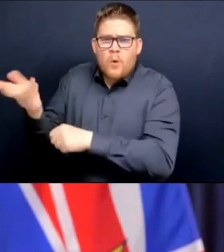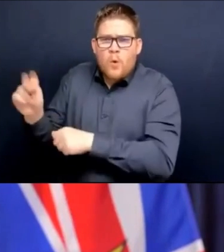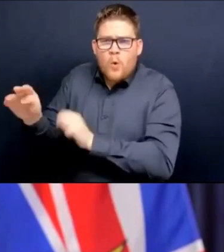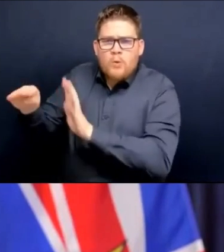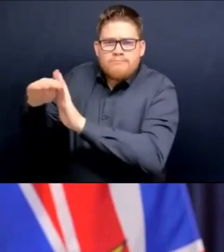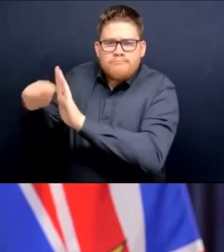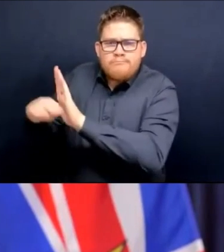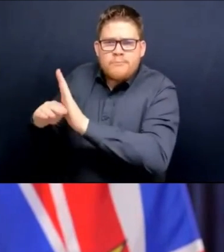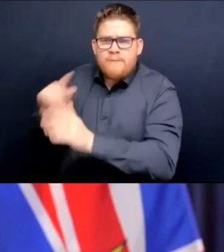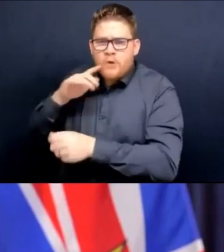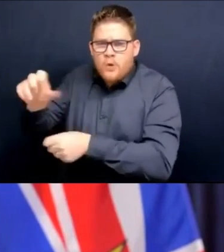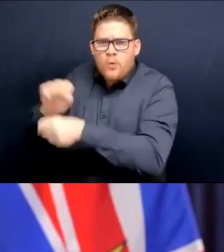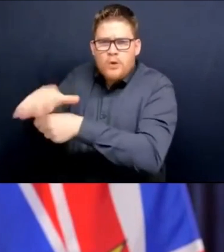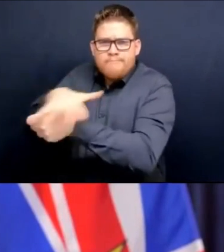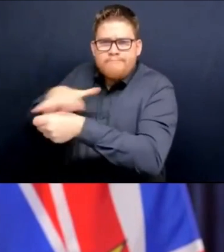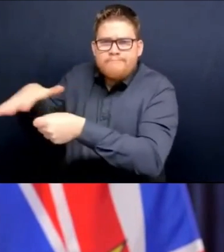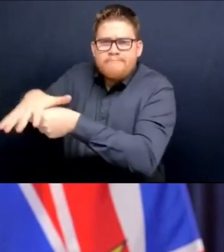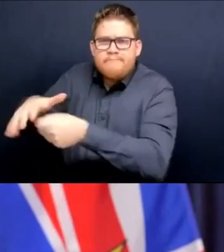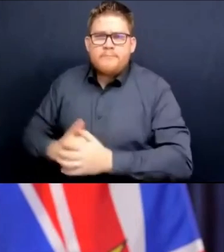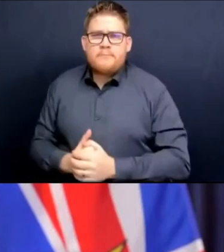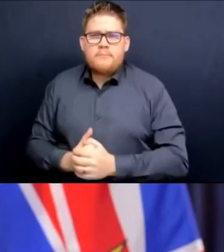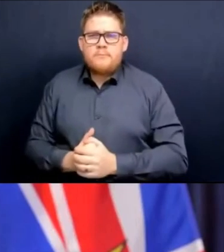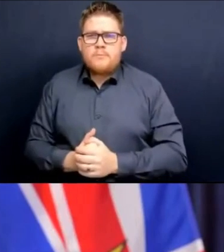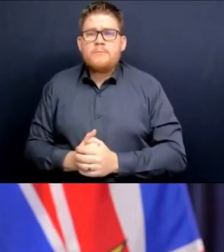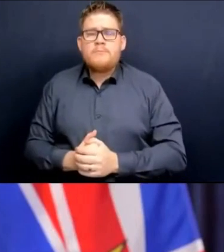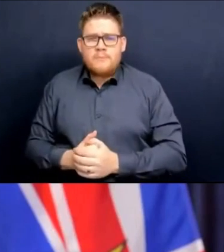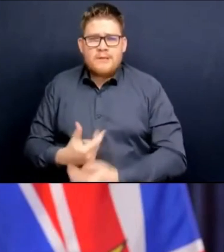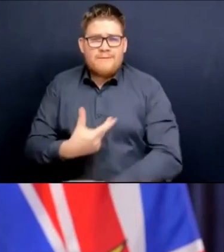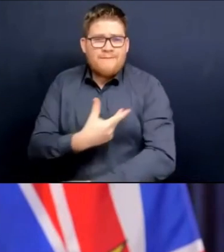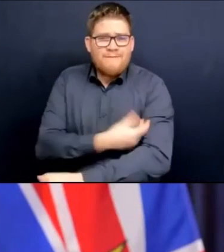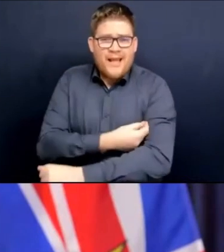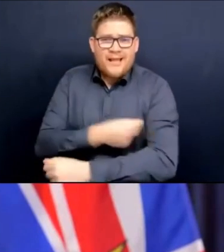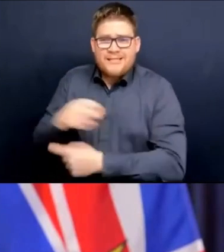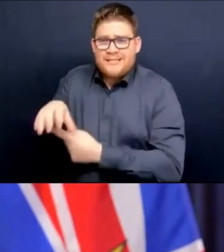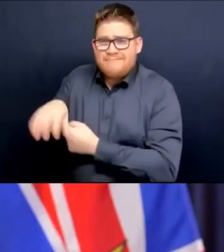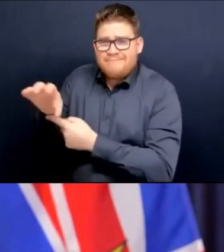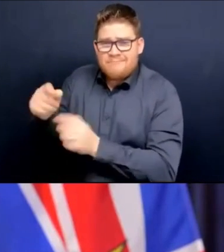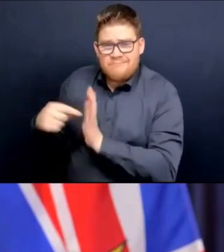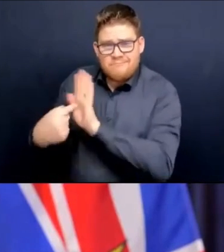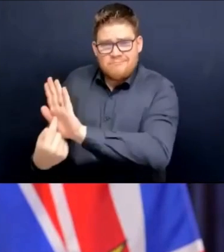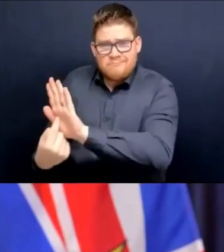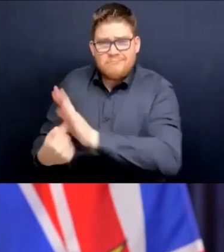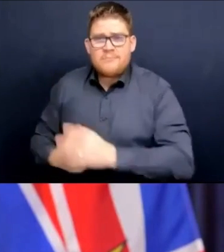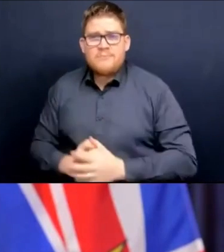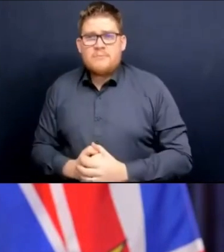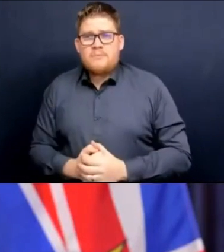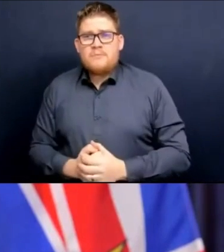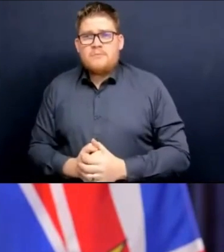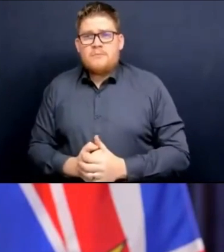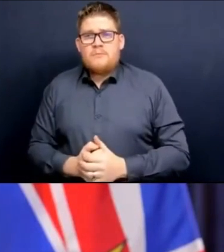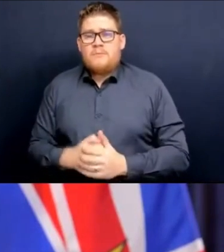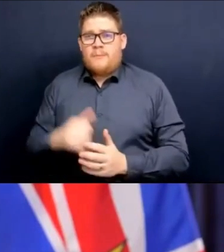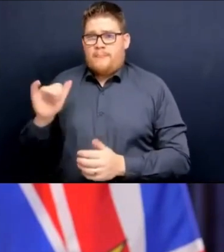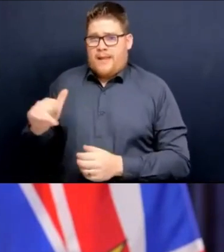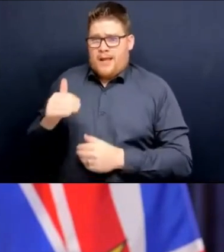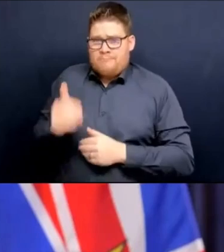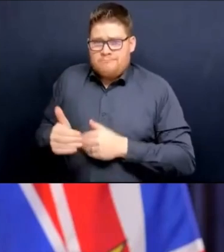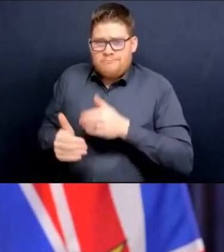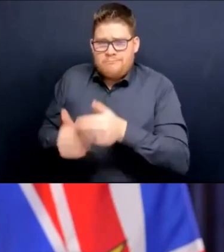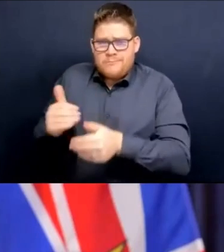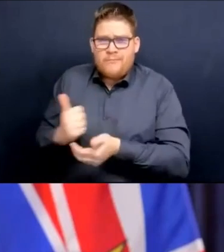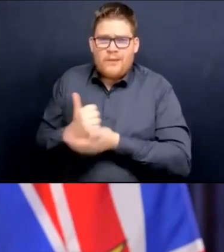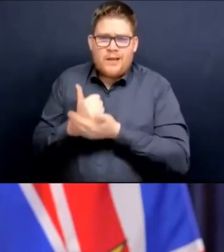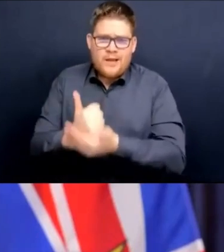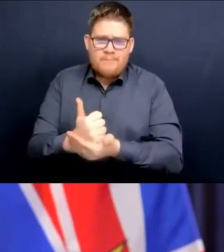that everyone that we're interacting with has done everything that they can to protect themselves and to protect those around them. But today, I'm pleased that we're in a